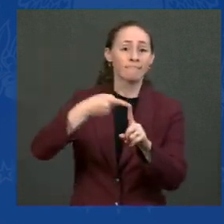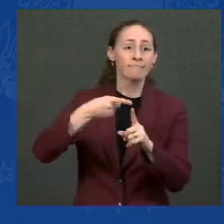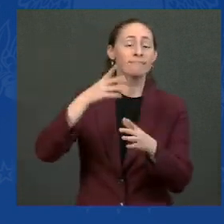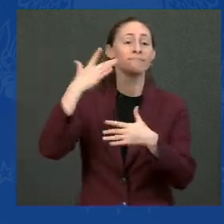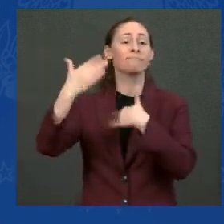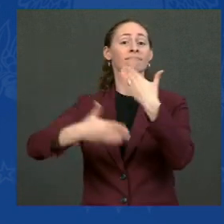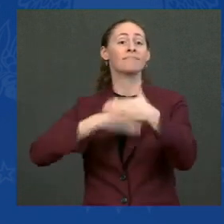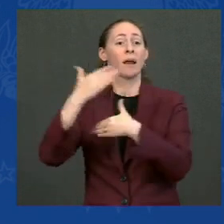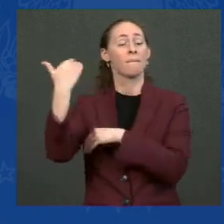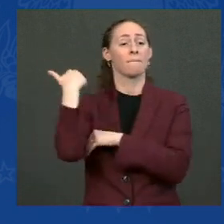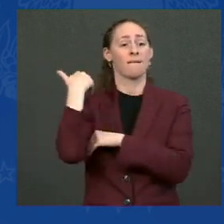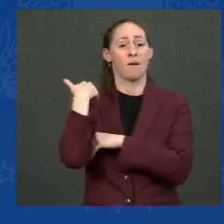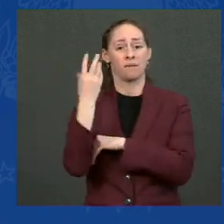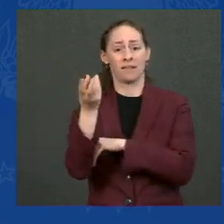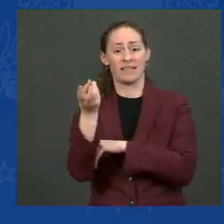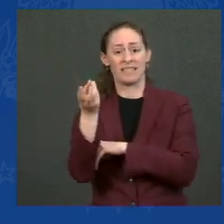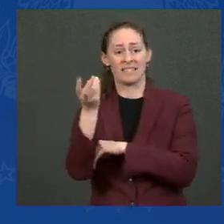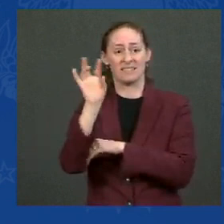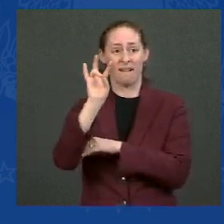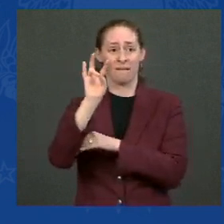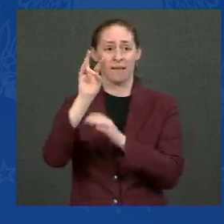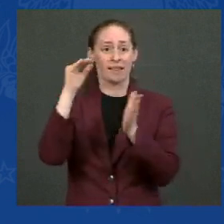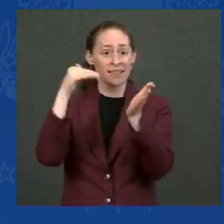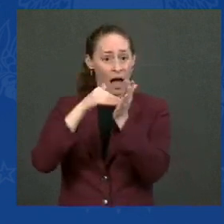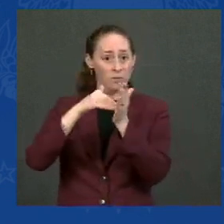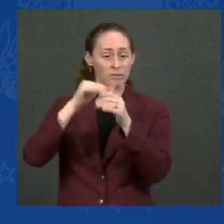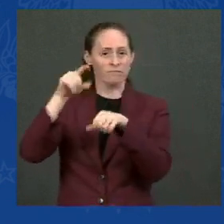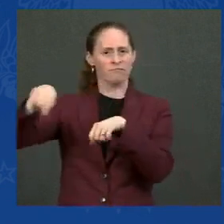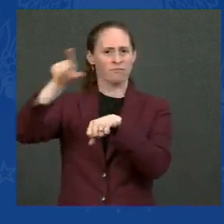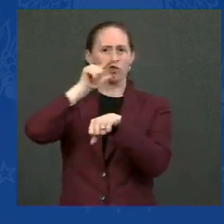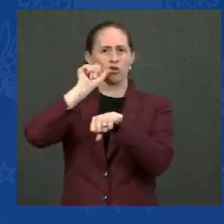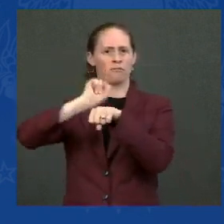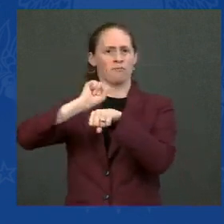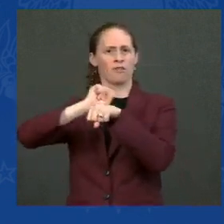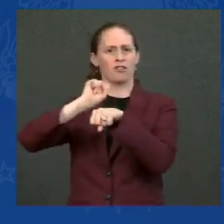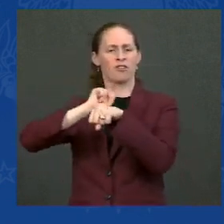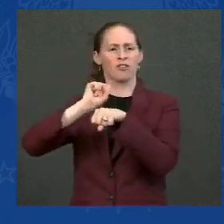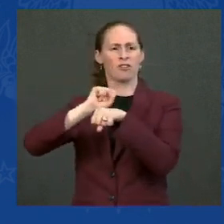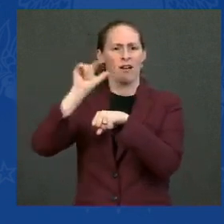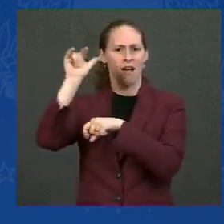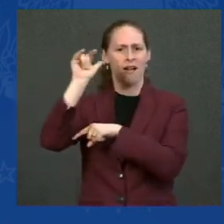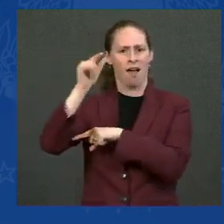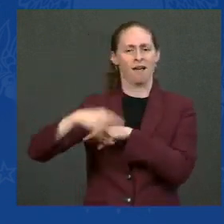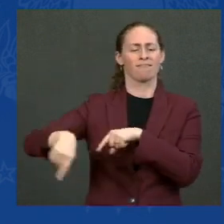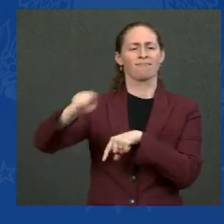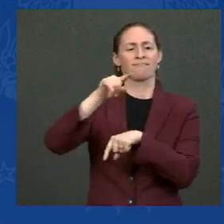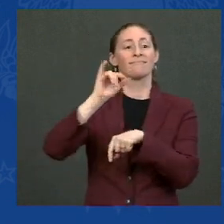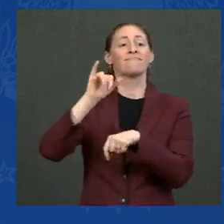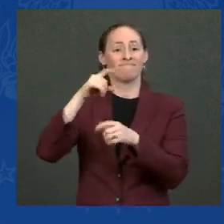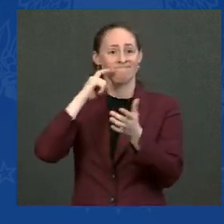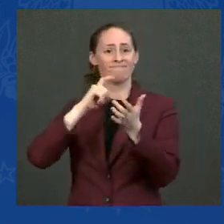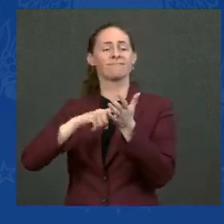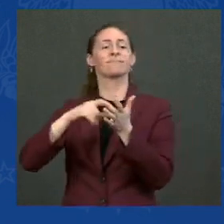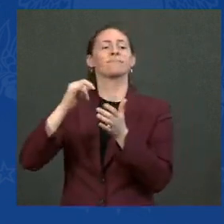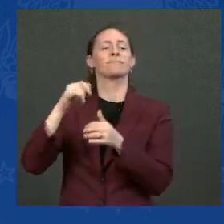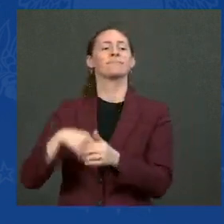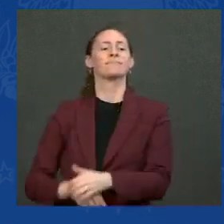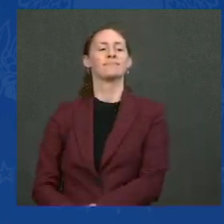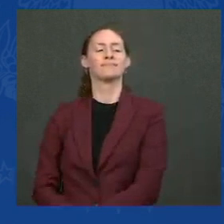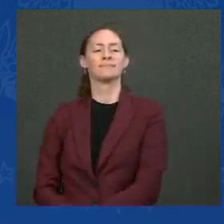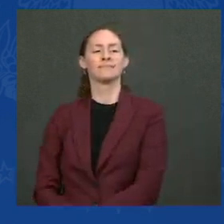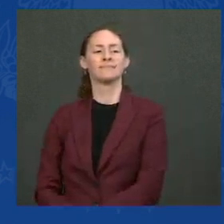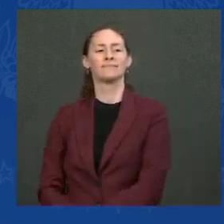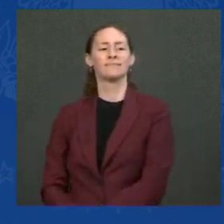67,000 United employees to 66 — of 67,000, 66,800 complied.